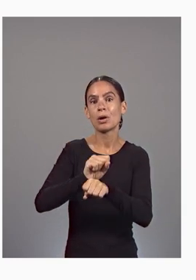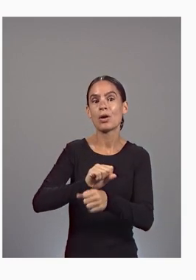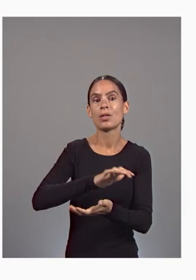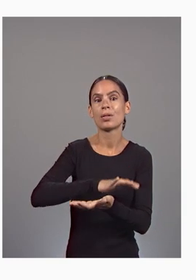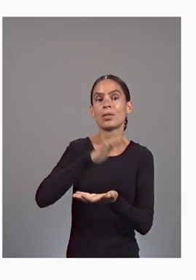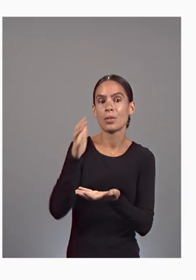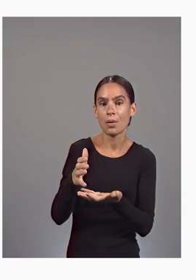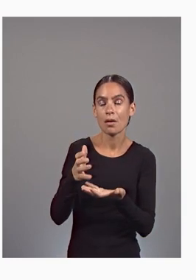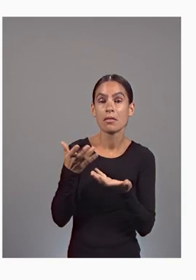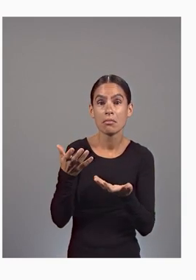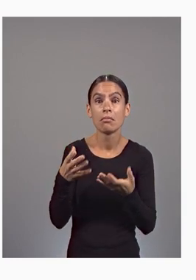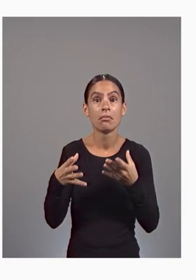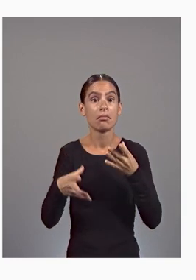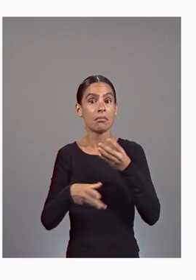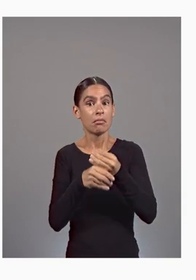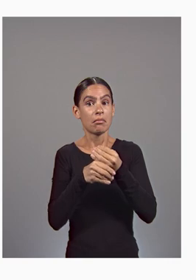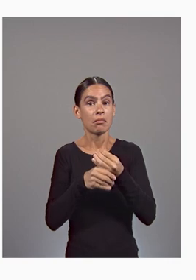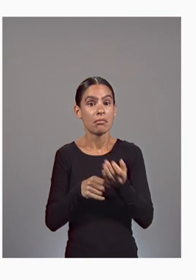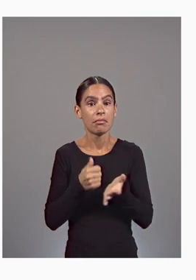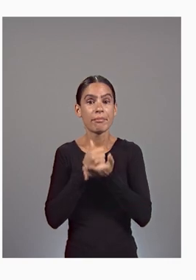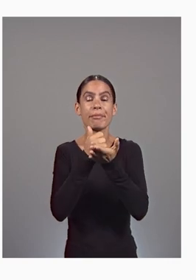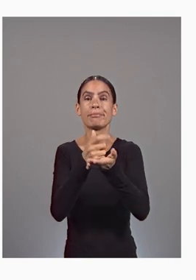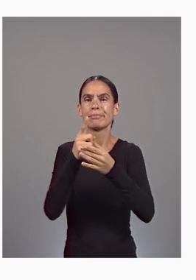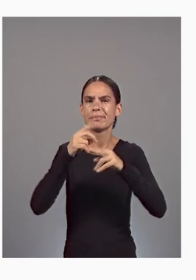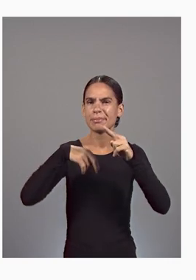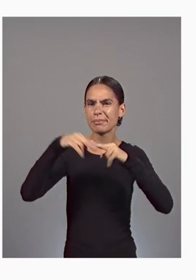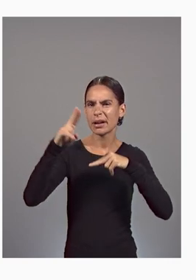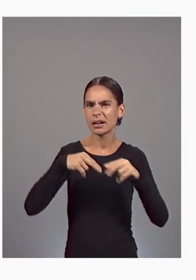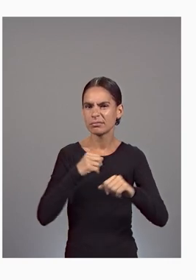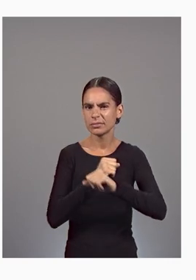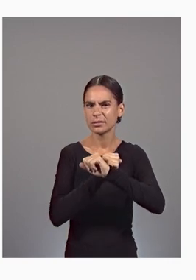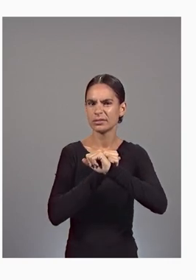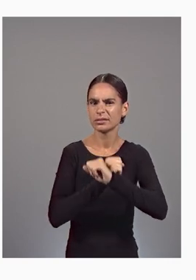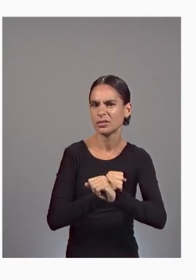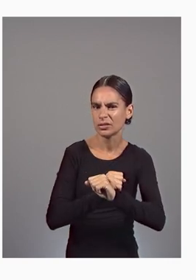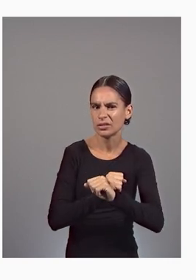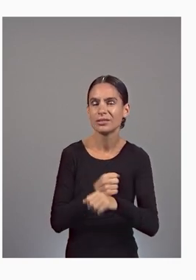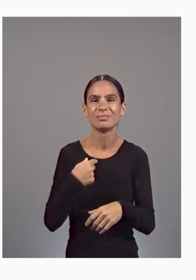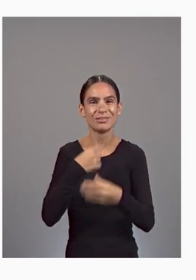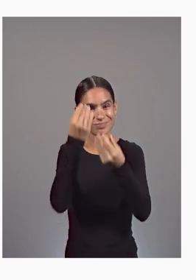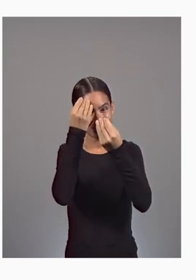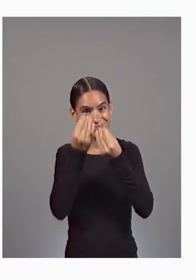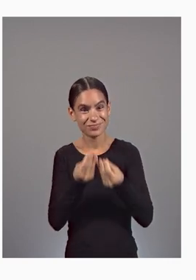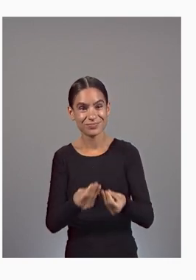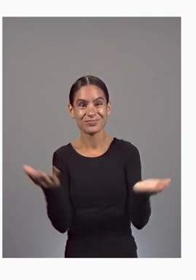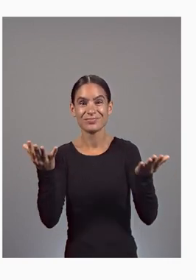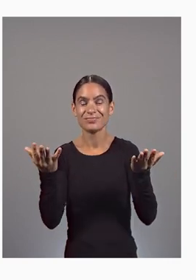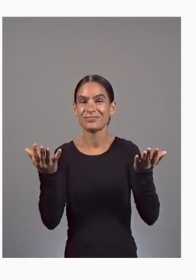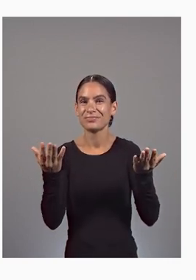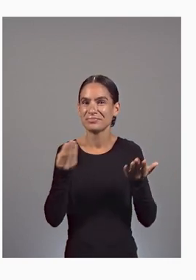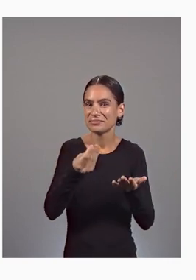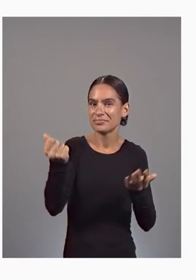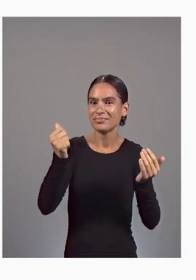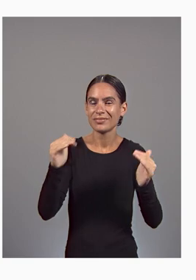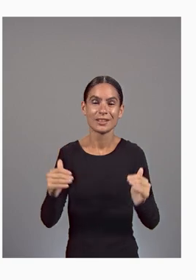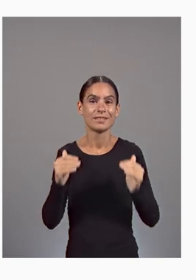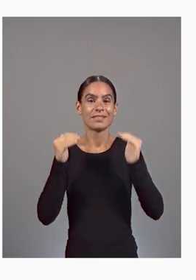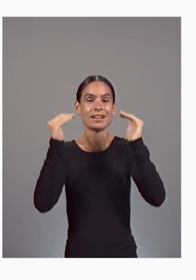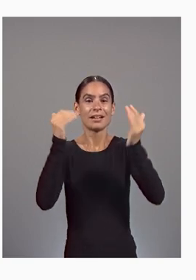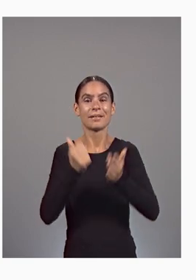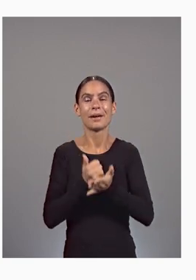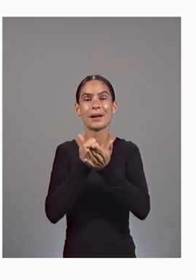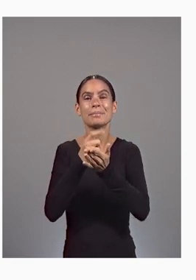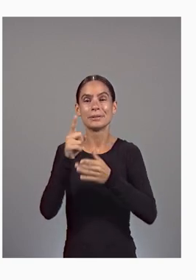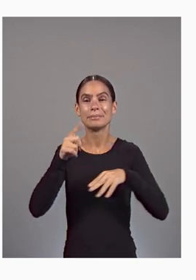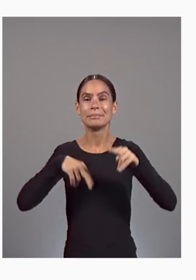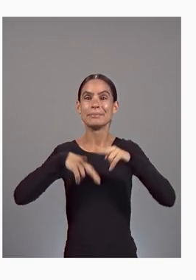In addition to helping you build more securely, we're also announcing a number of advances to help you build more